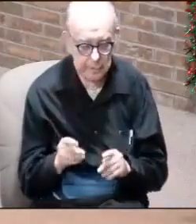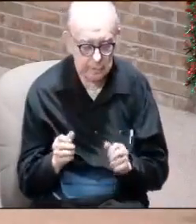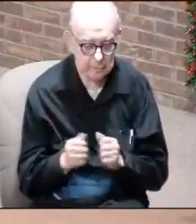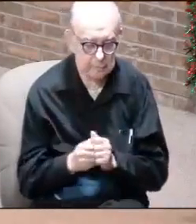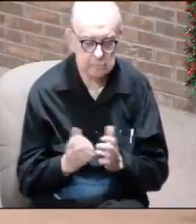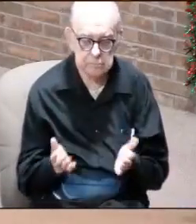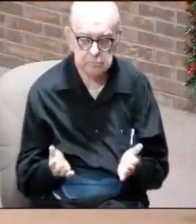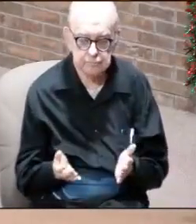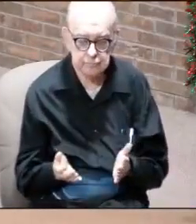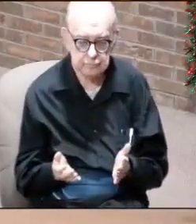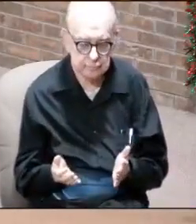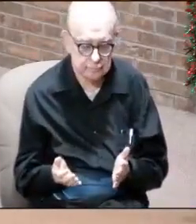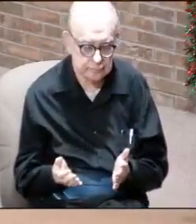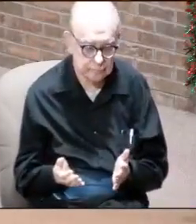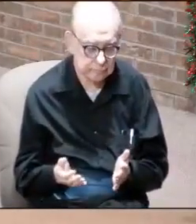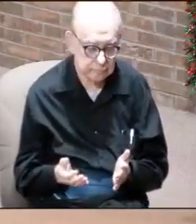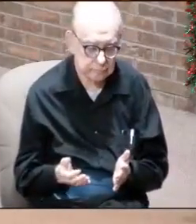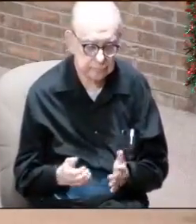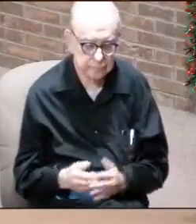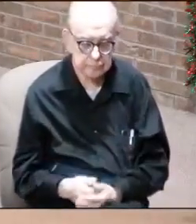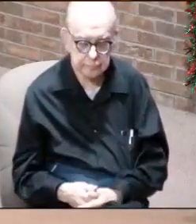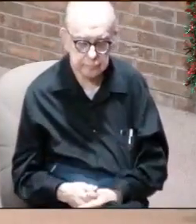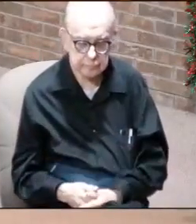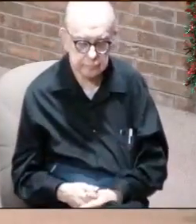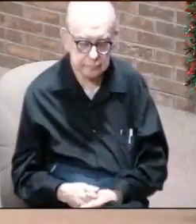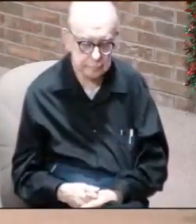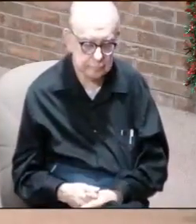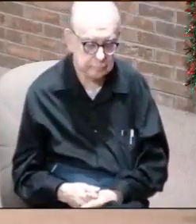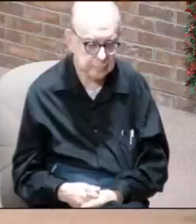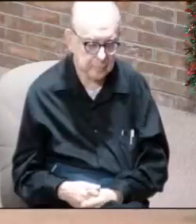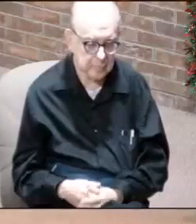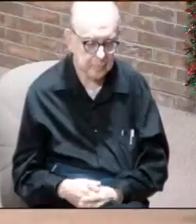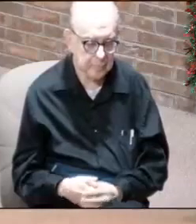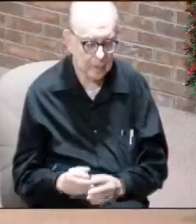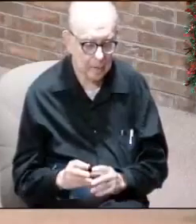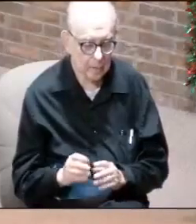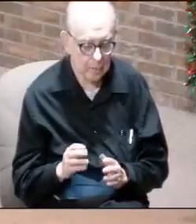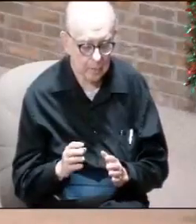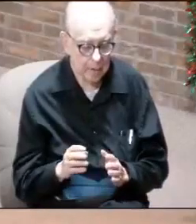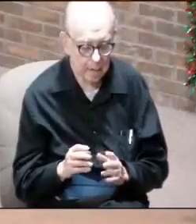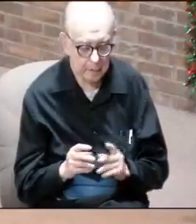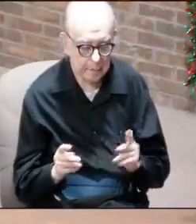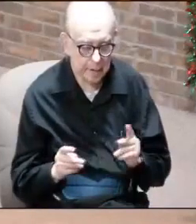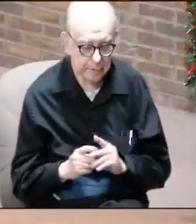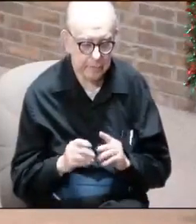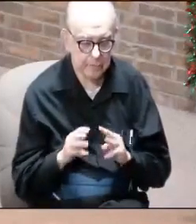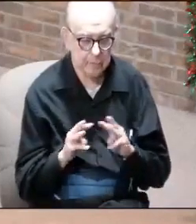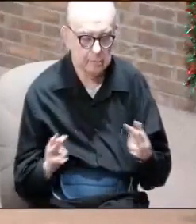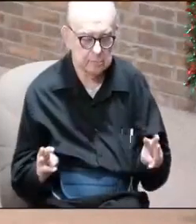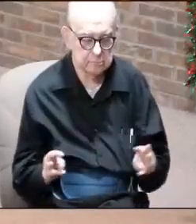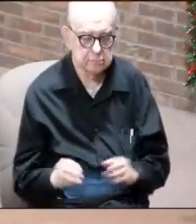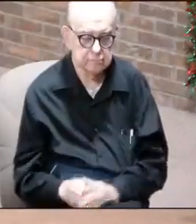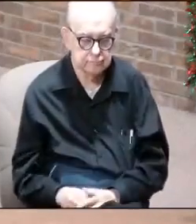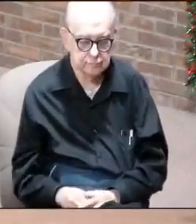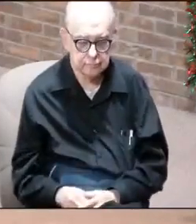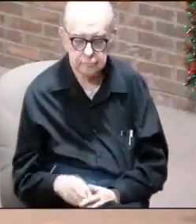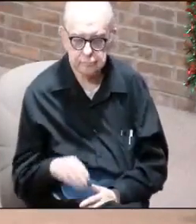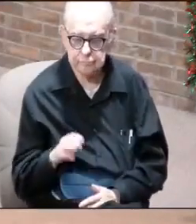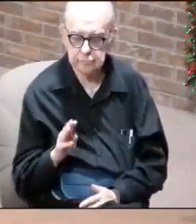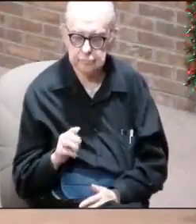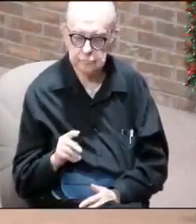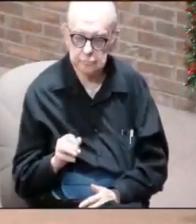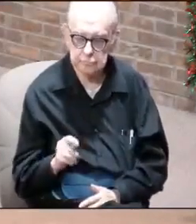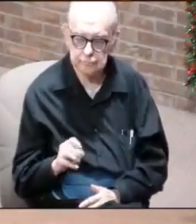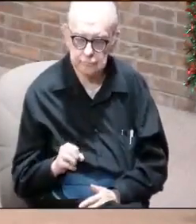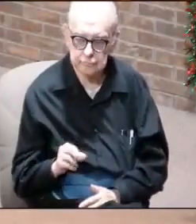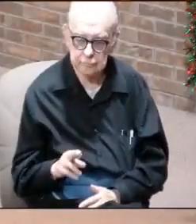It was just, we had really nice broken spots on the walls. But back then it was plaster, you know. It